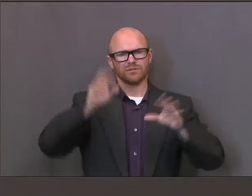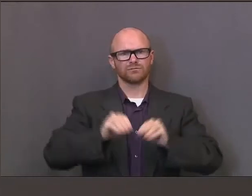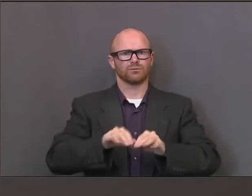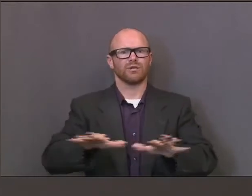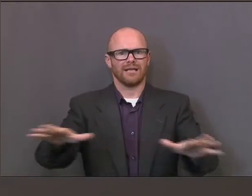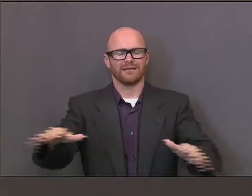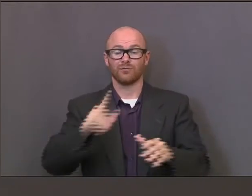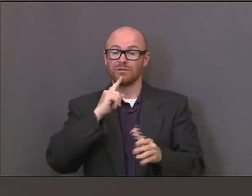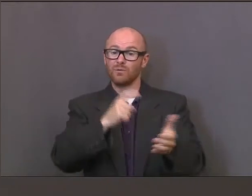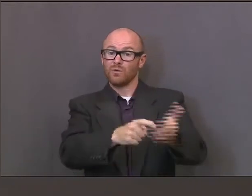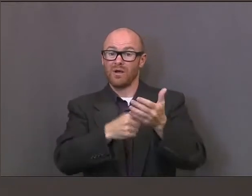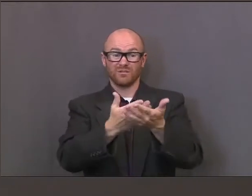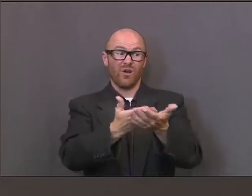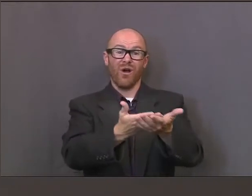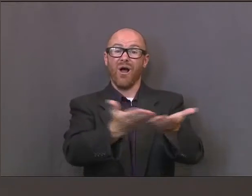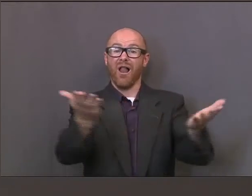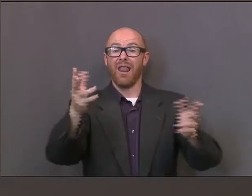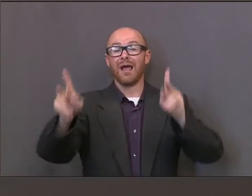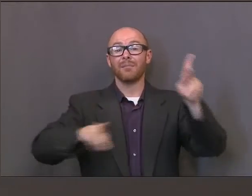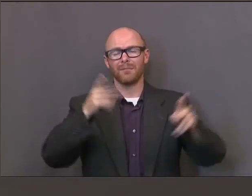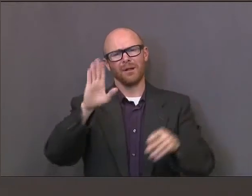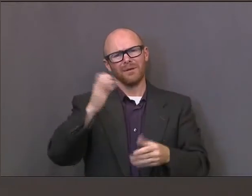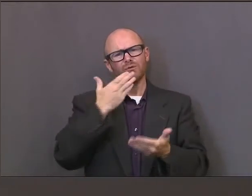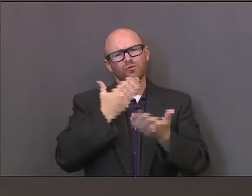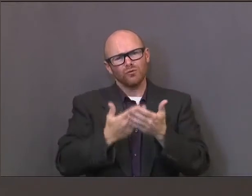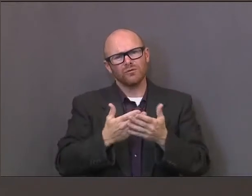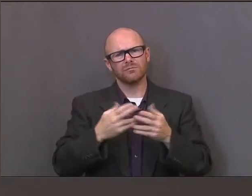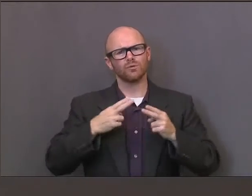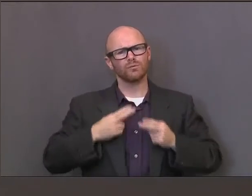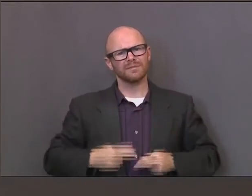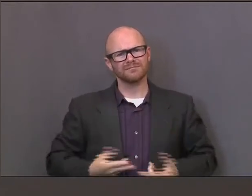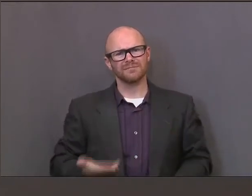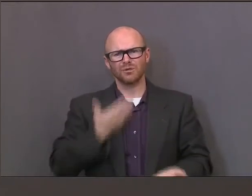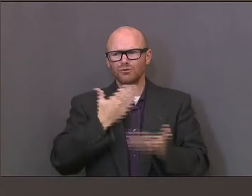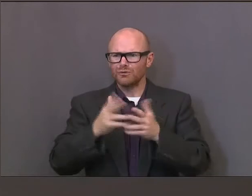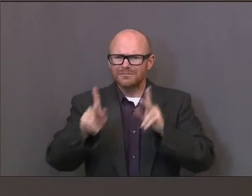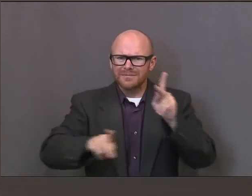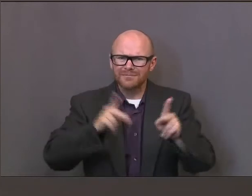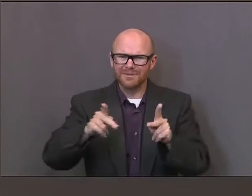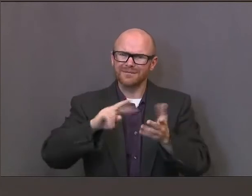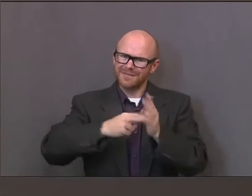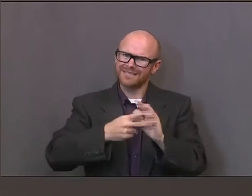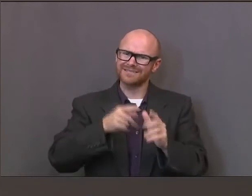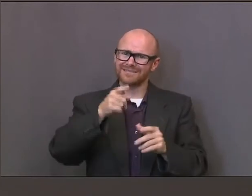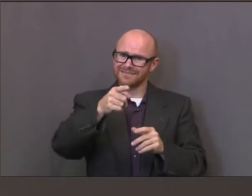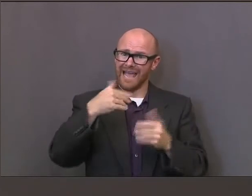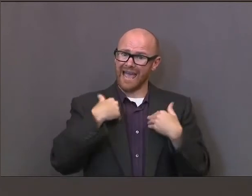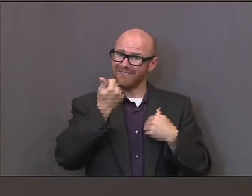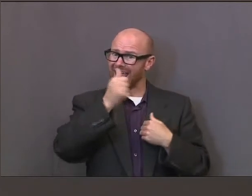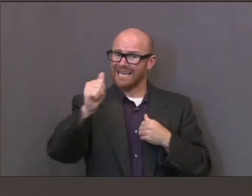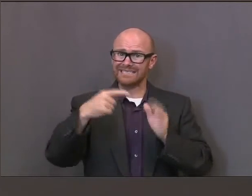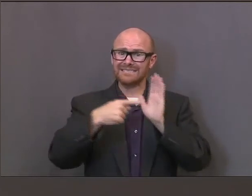requires all of us to be good citizens and work together to make sure we do our part, and that includes if you have symptoms, get tested.